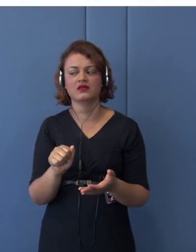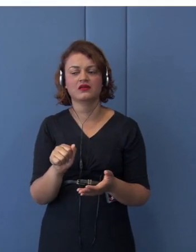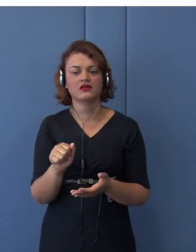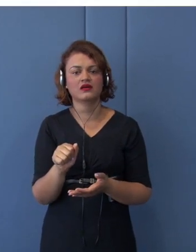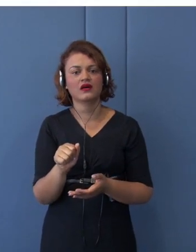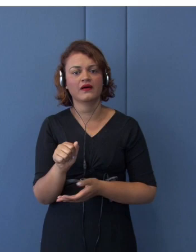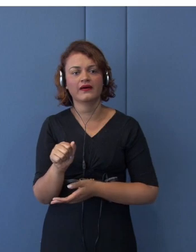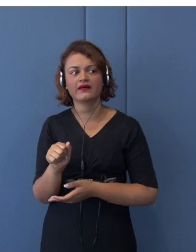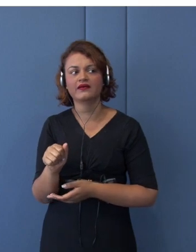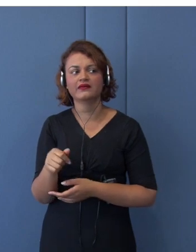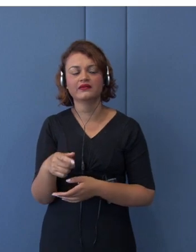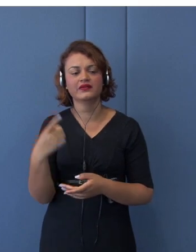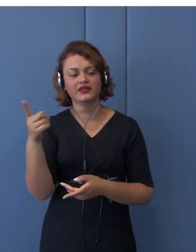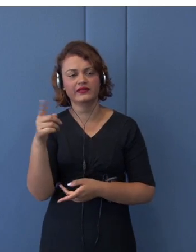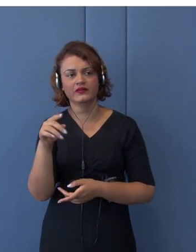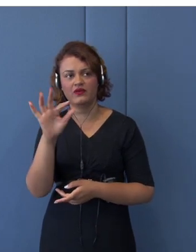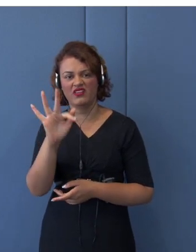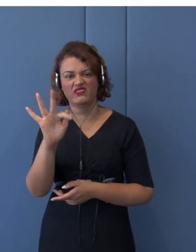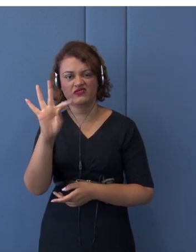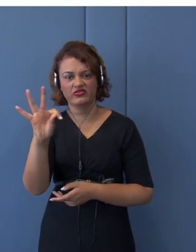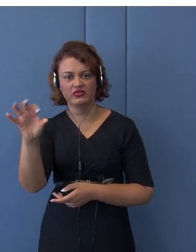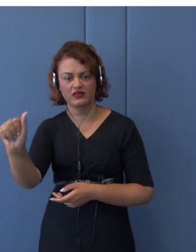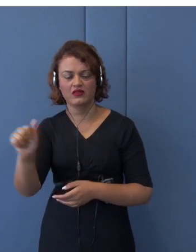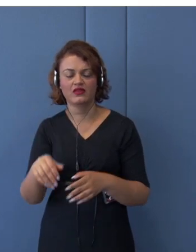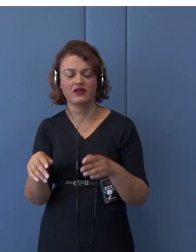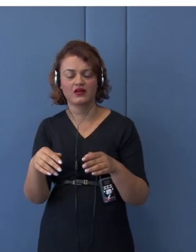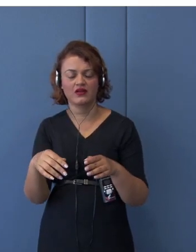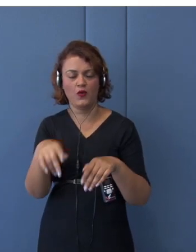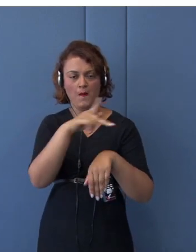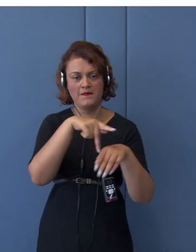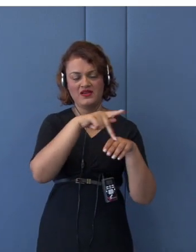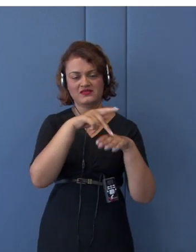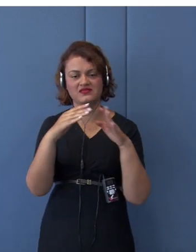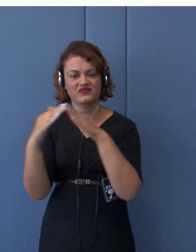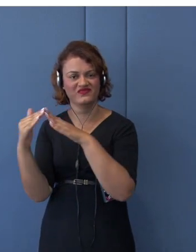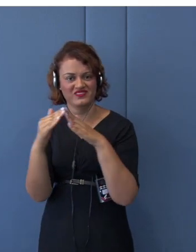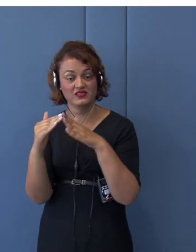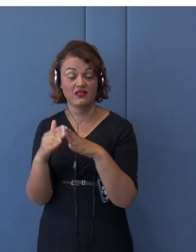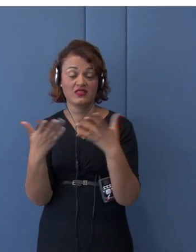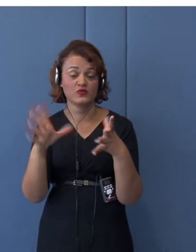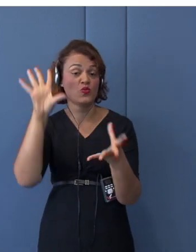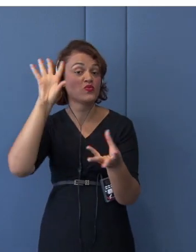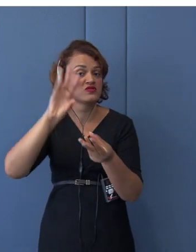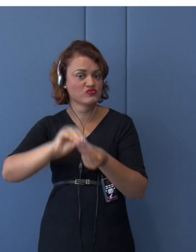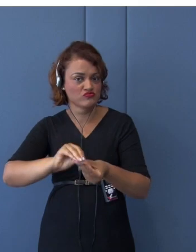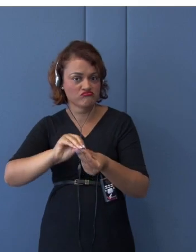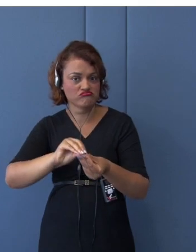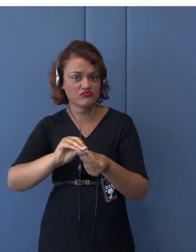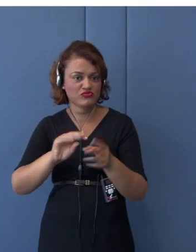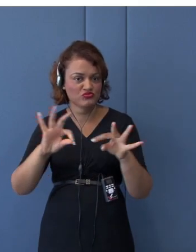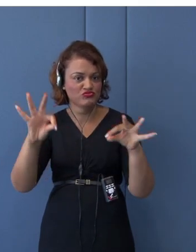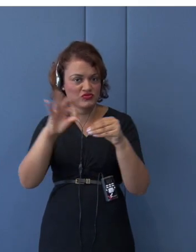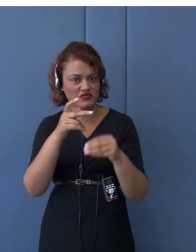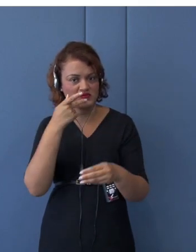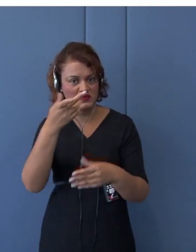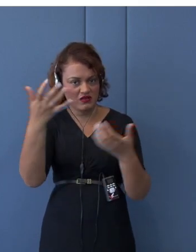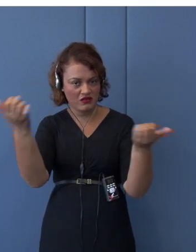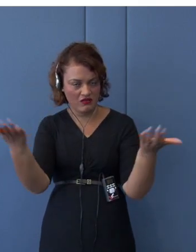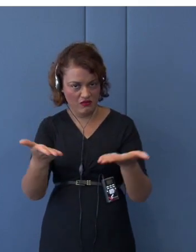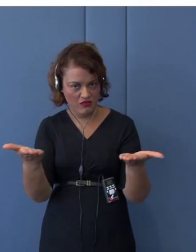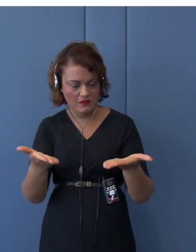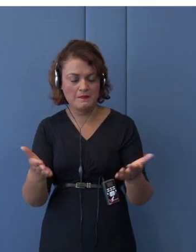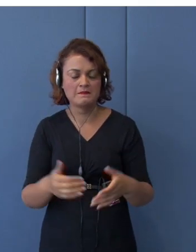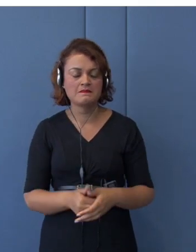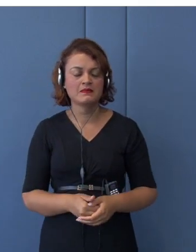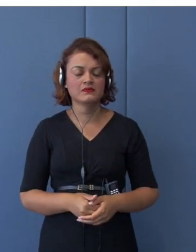into those neighbouring countries. So, this is a kind of summary of what I have been saying. Plaza Code as a ignition key,